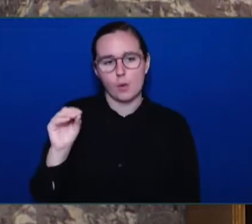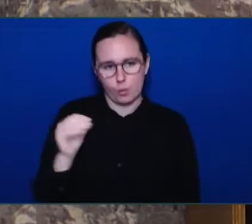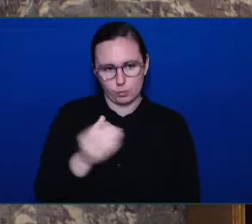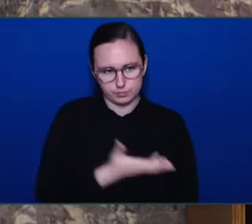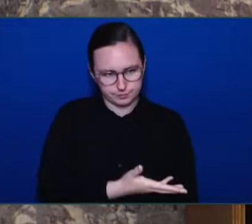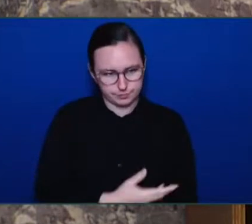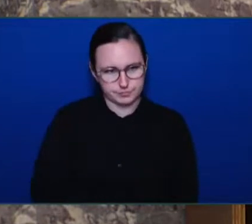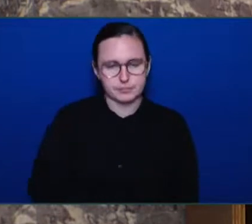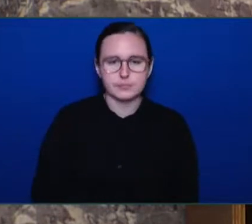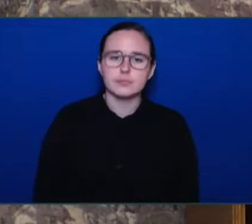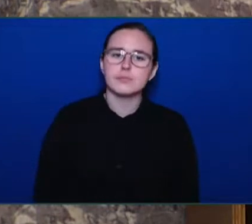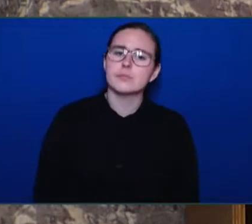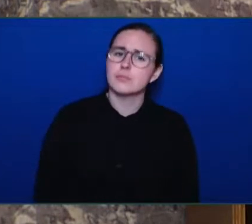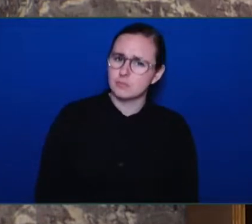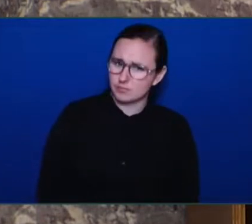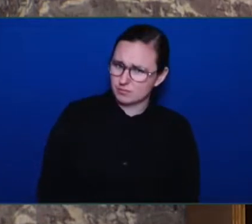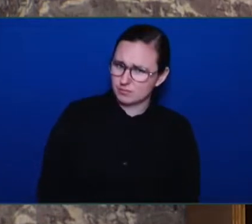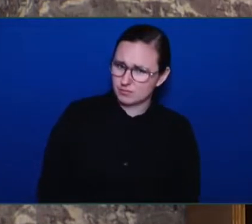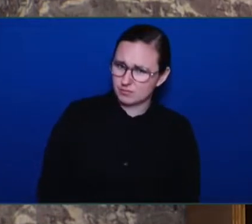find quotes all over.